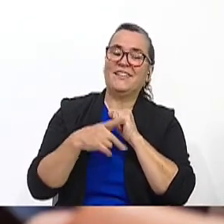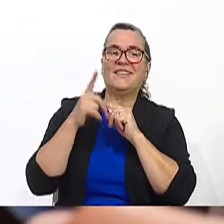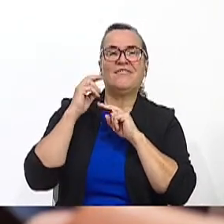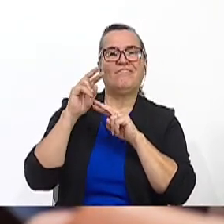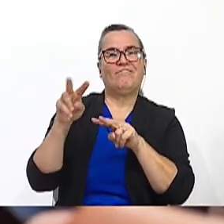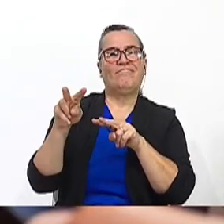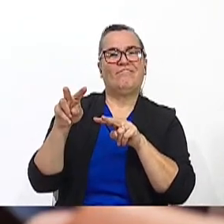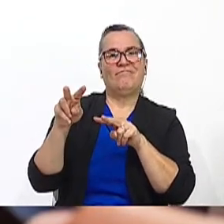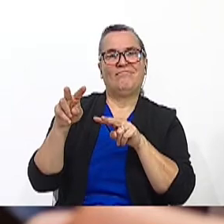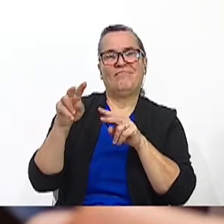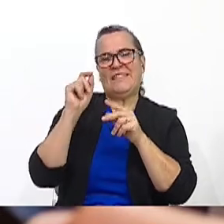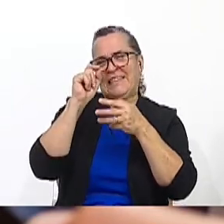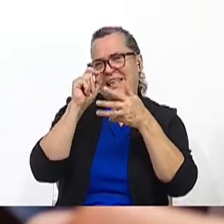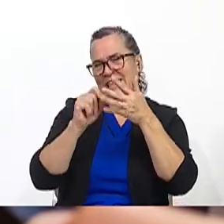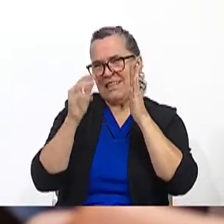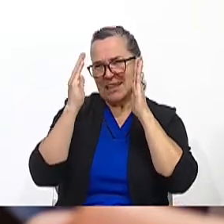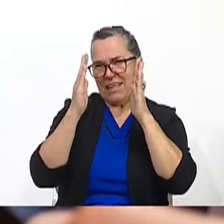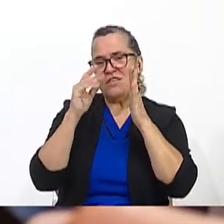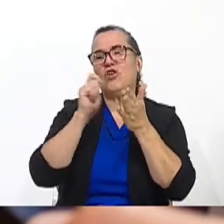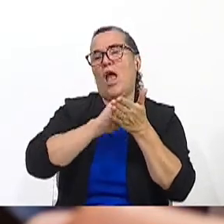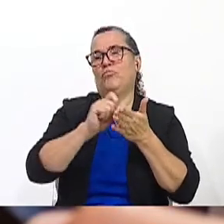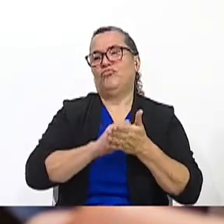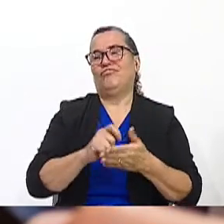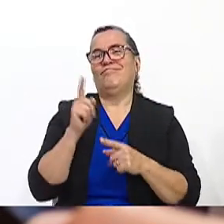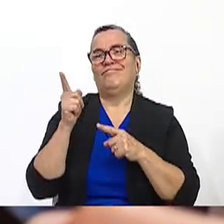time. Pay attention to those details and take notes.